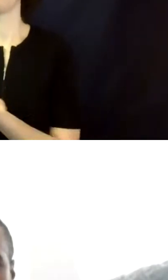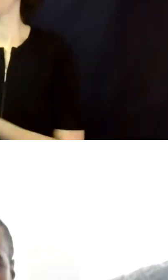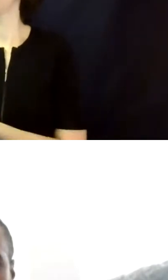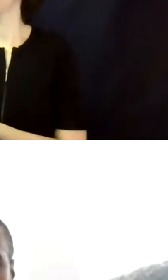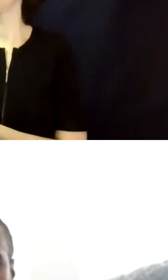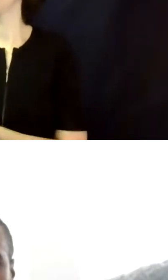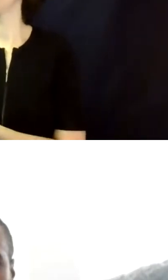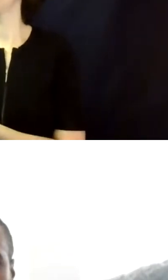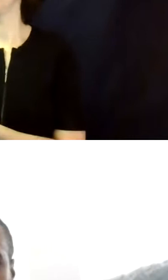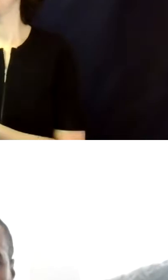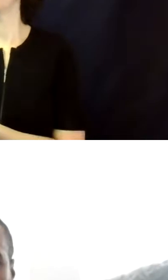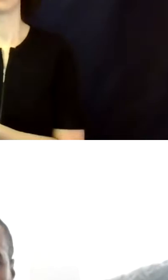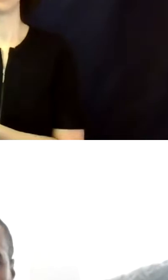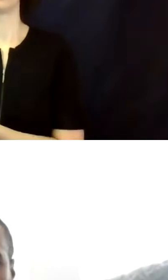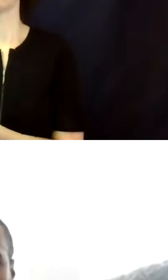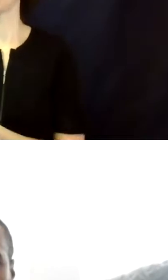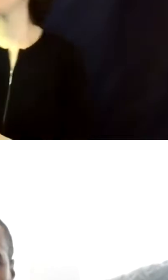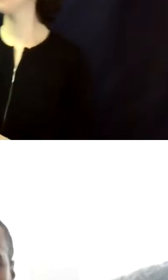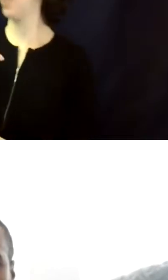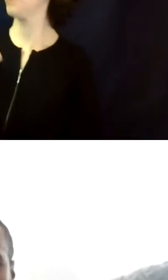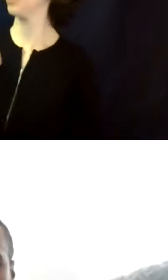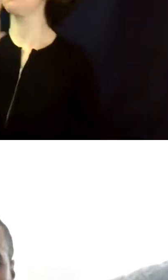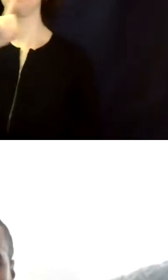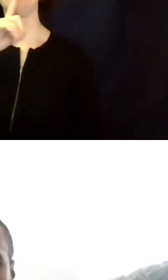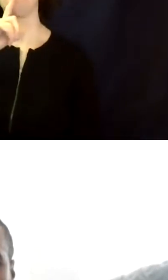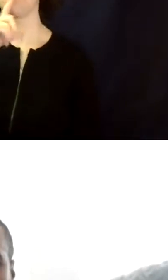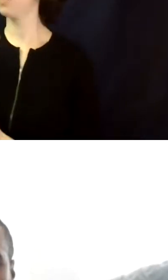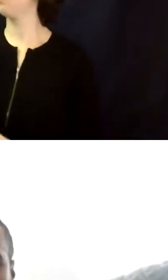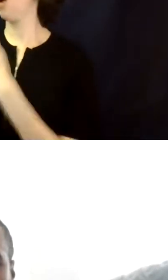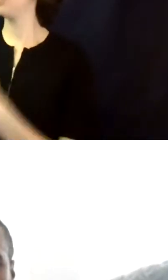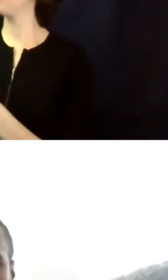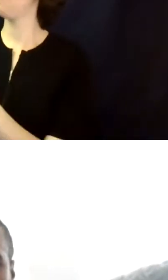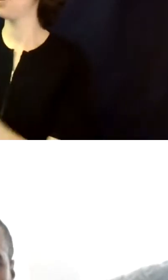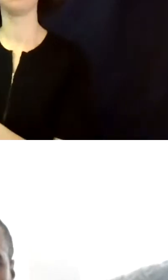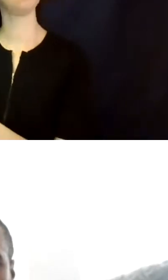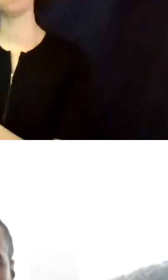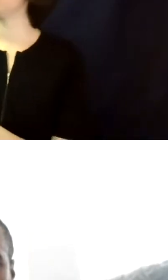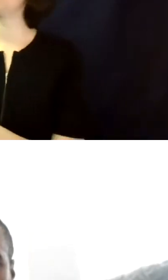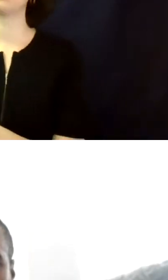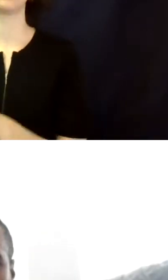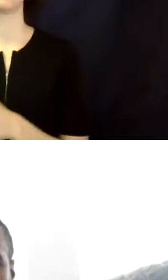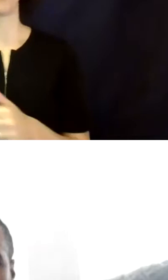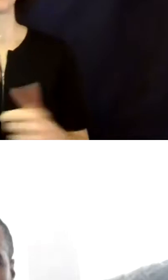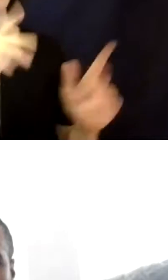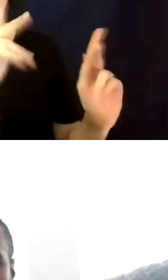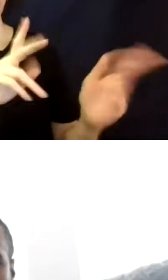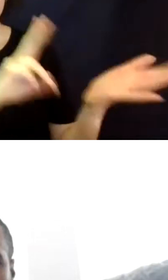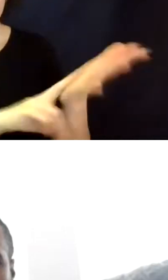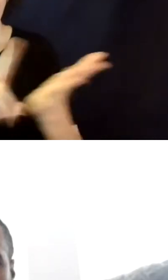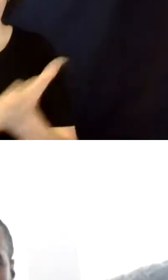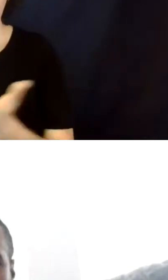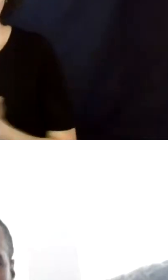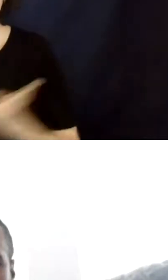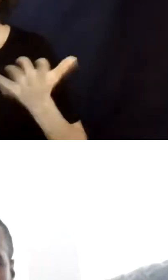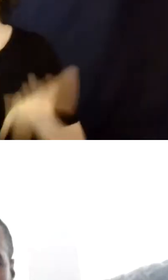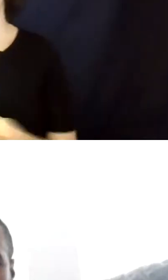there's not an official application, um, um, or a process, you know, other than getting all the signatures, getting it notarized,